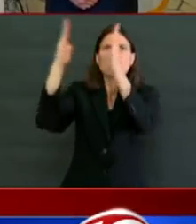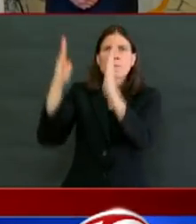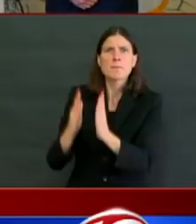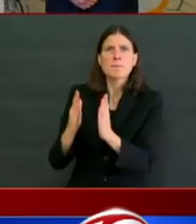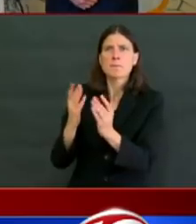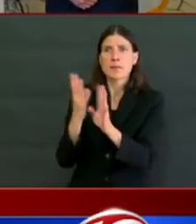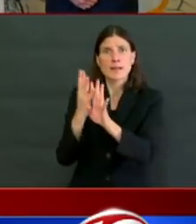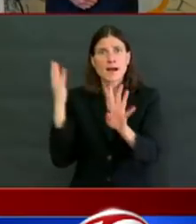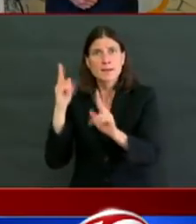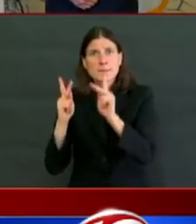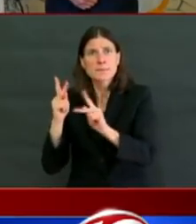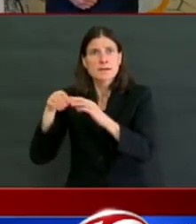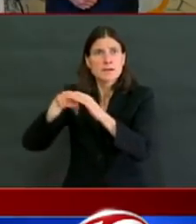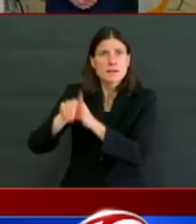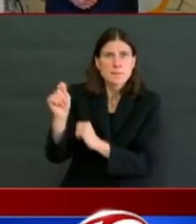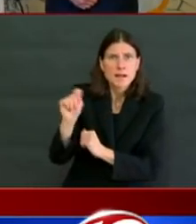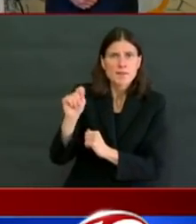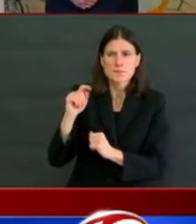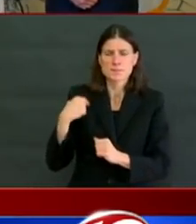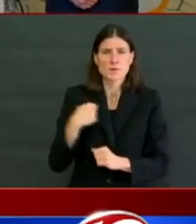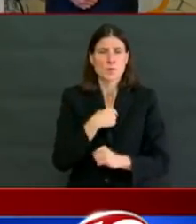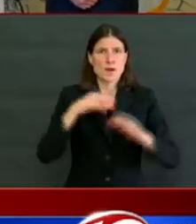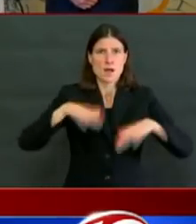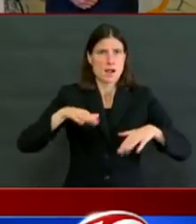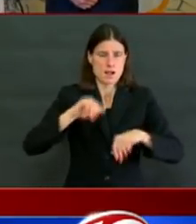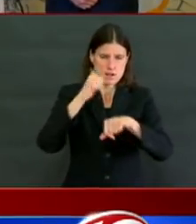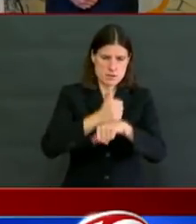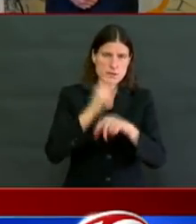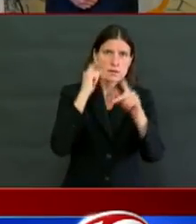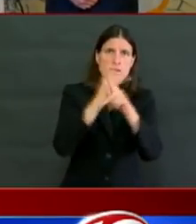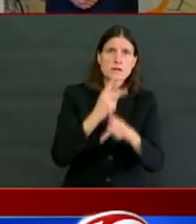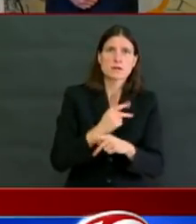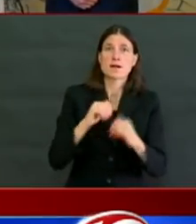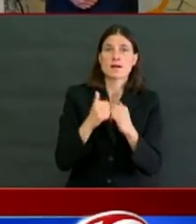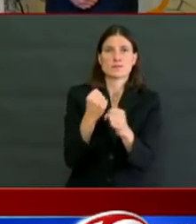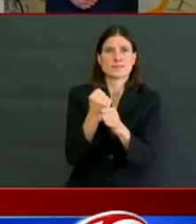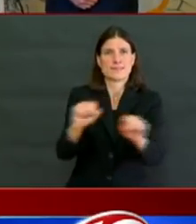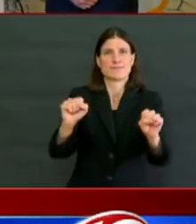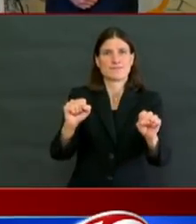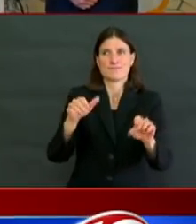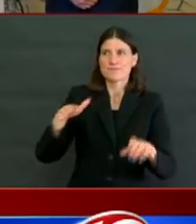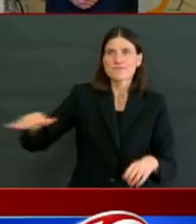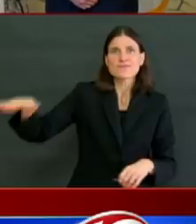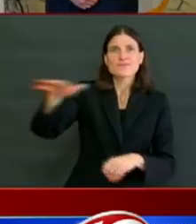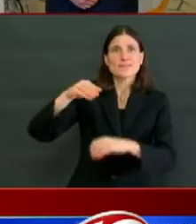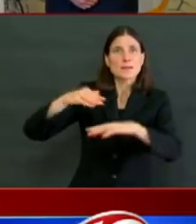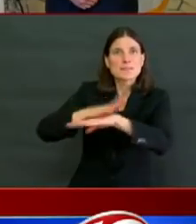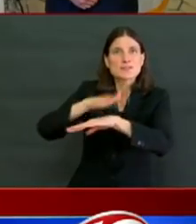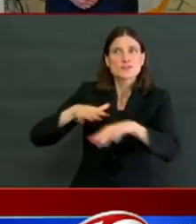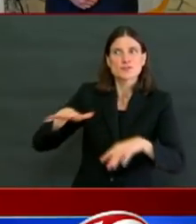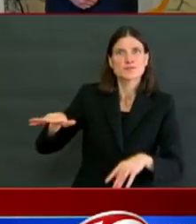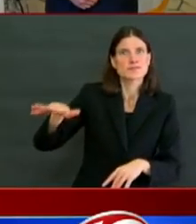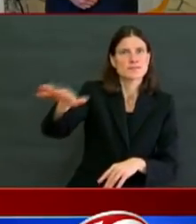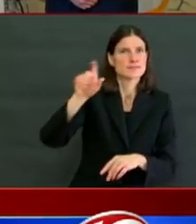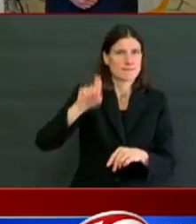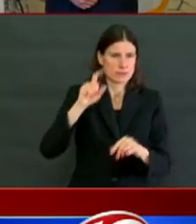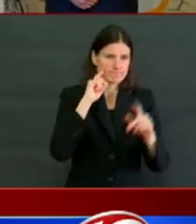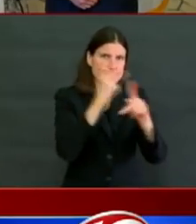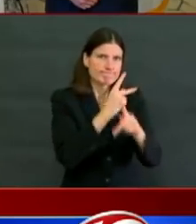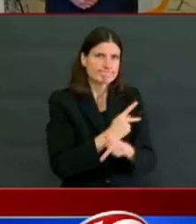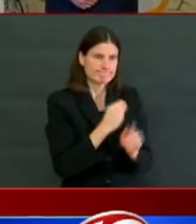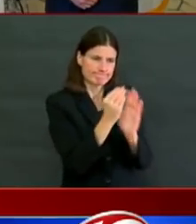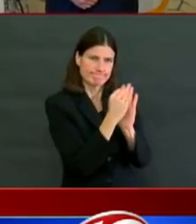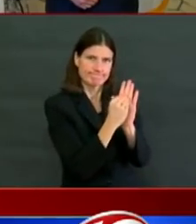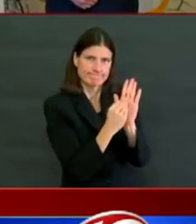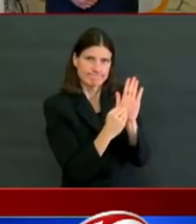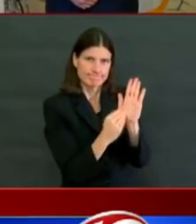who want to know, can we go to the beach this summer? The answer is going to be yes, assuming we stay on a good path. And we'll be